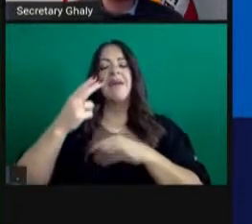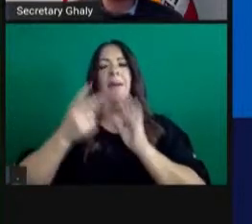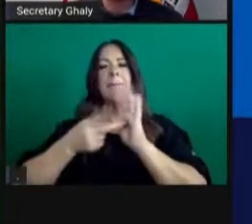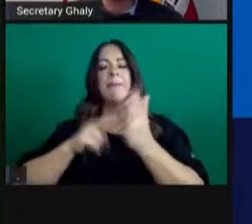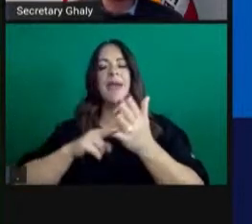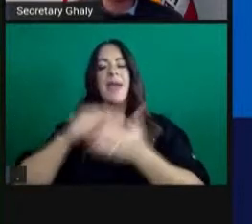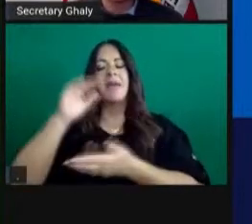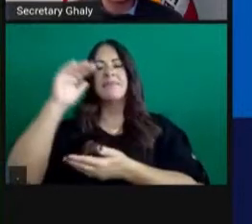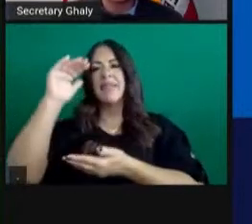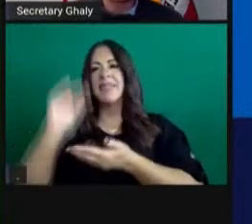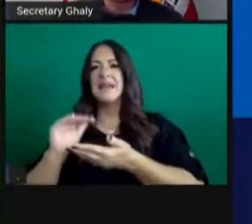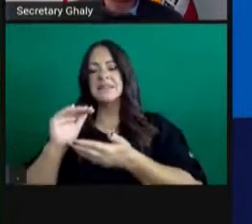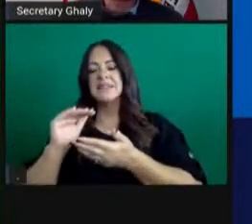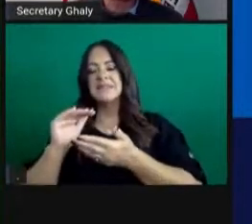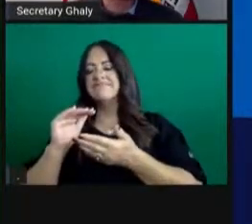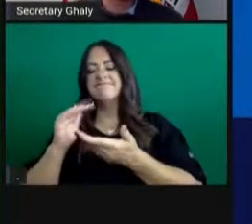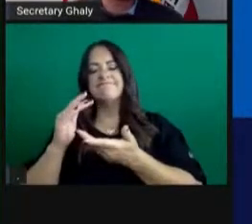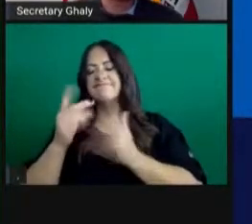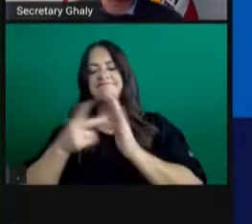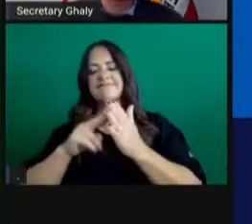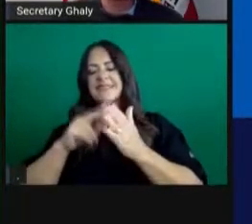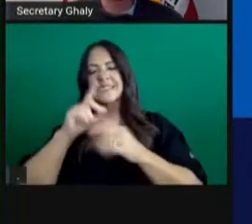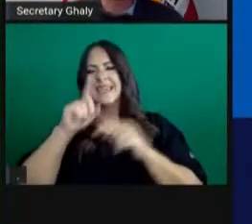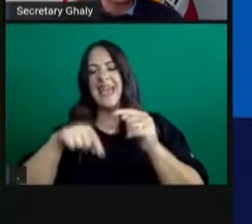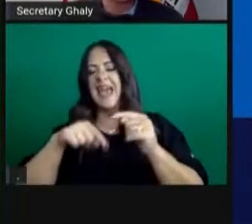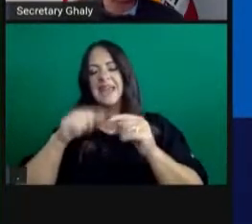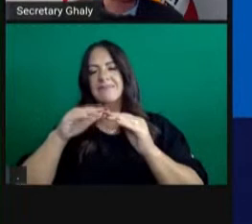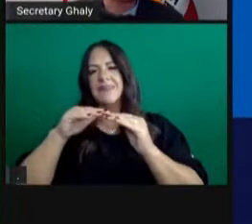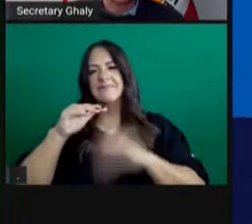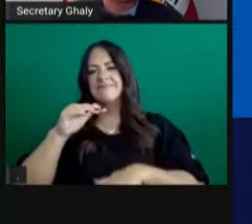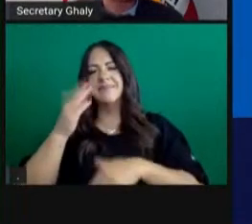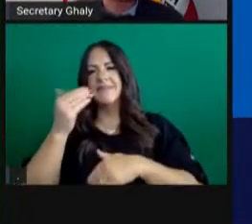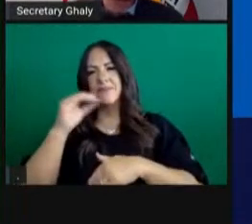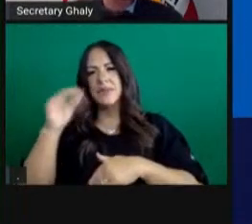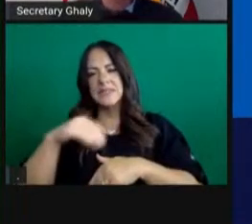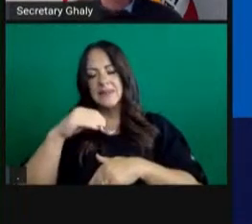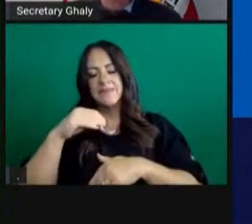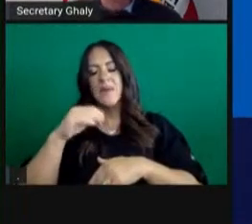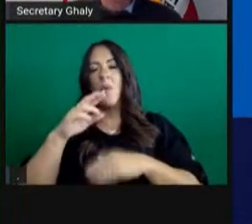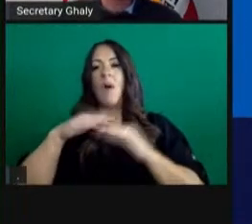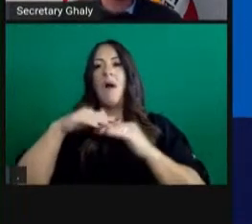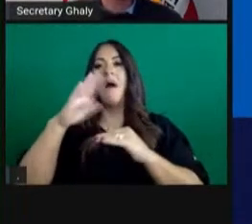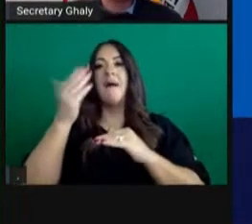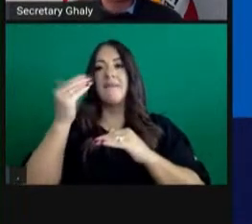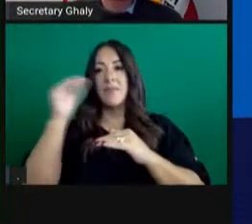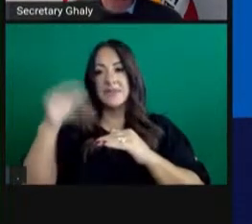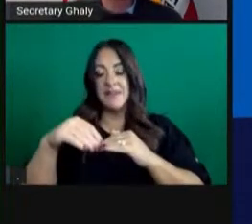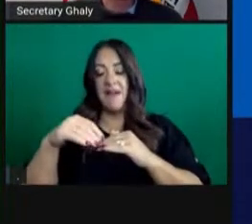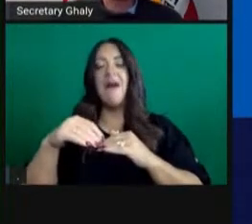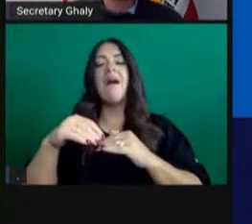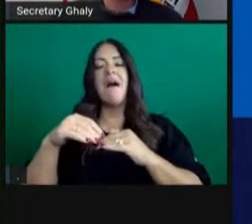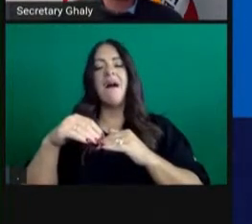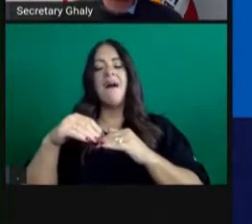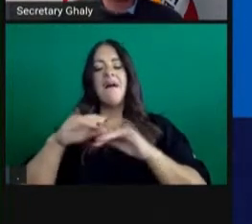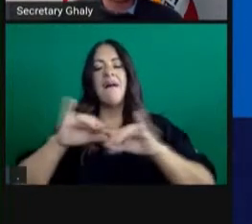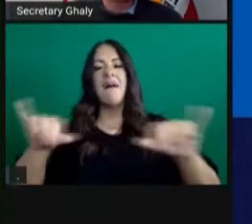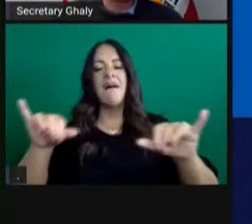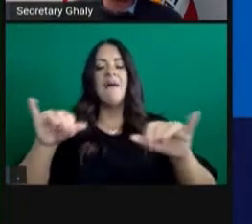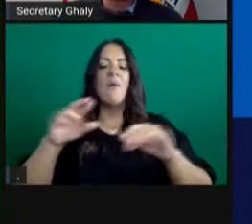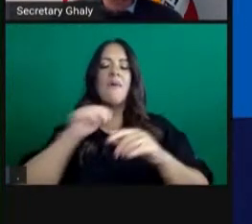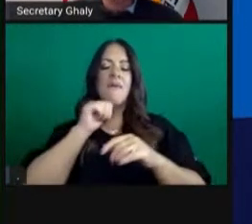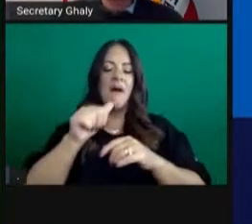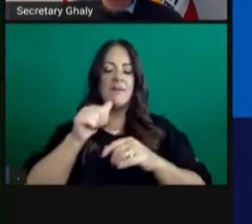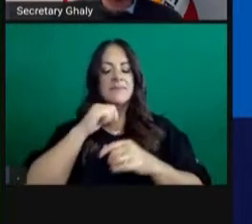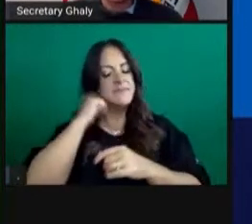going to be above 15 percent, considering moving forward that are effective, takes into account actual rates of